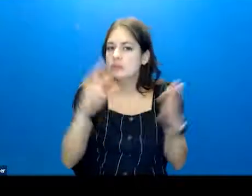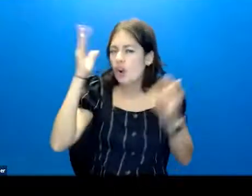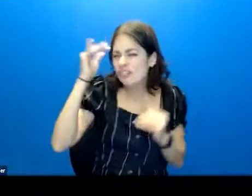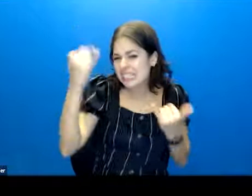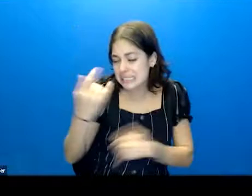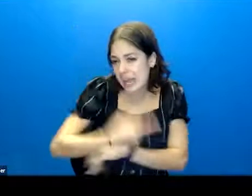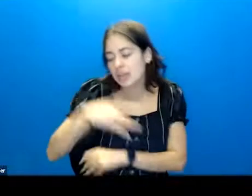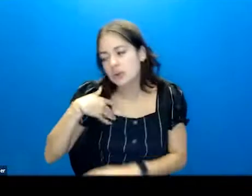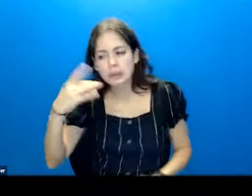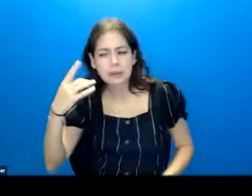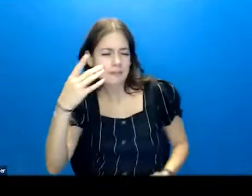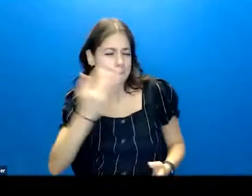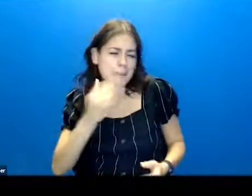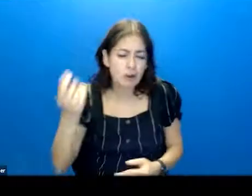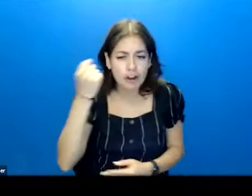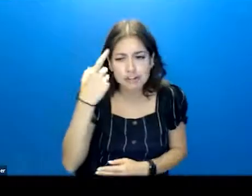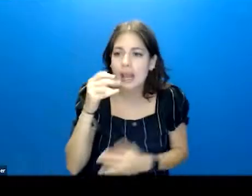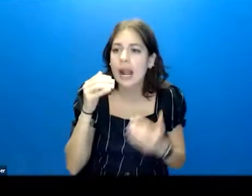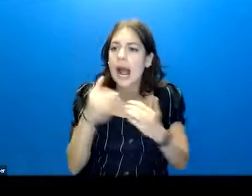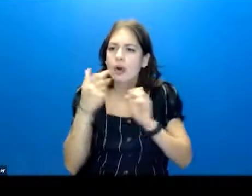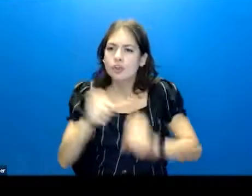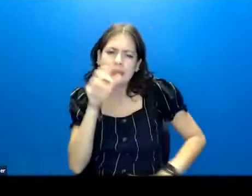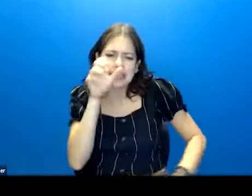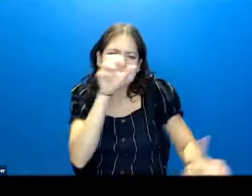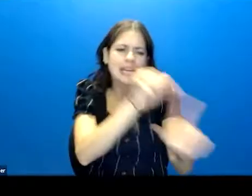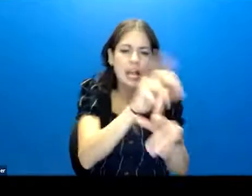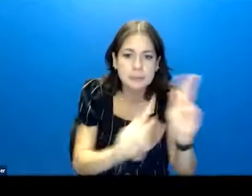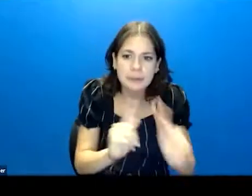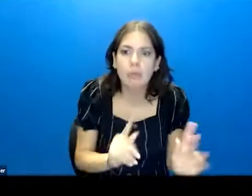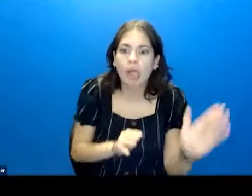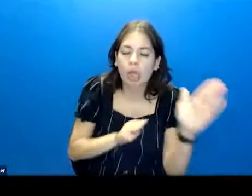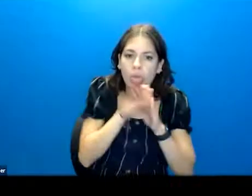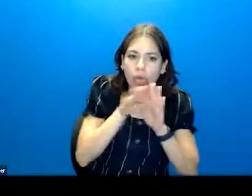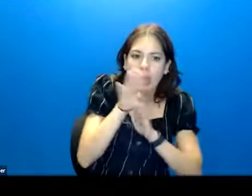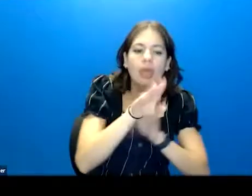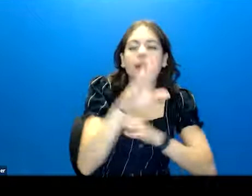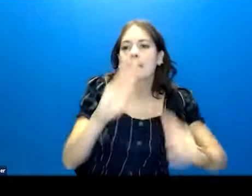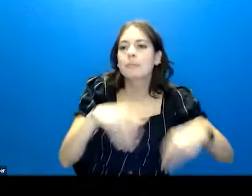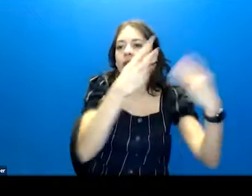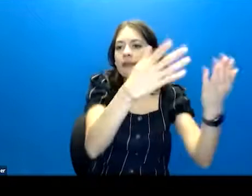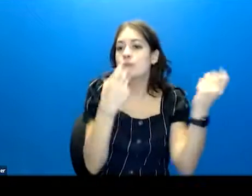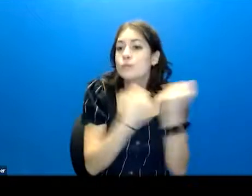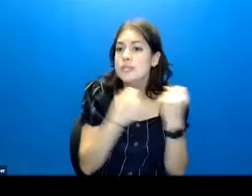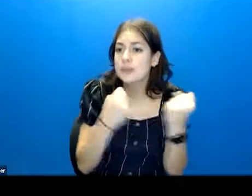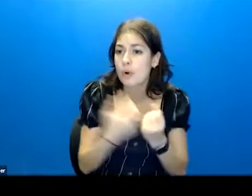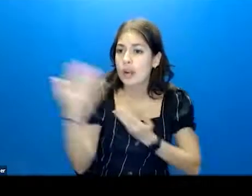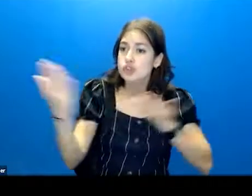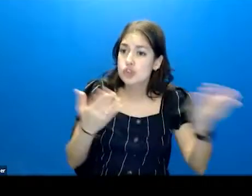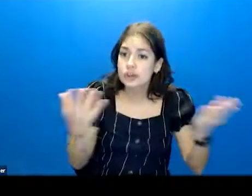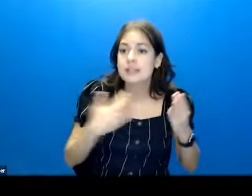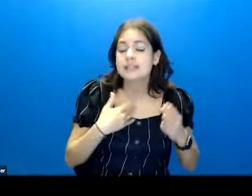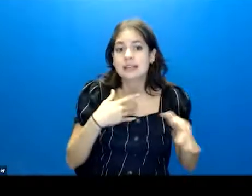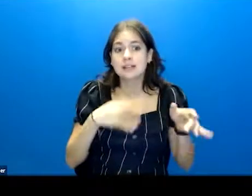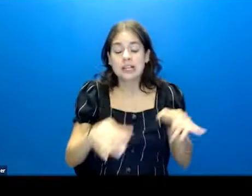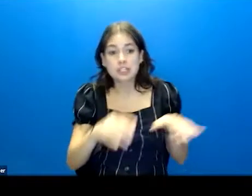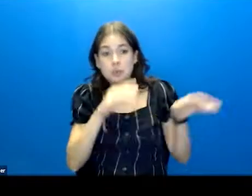walk away with a better sense of how to catch people as they're ramping up and provide them with the supports that they need to stay out of